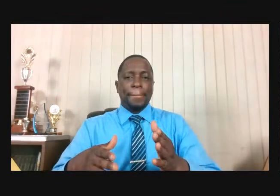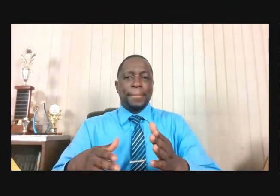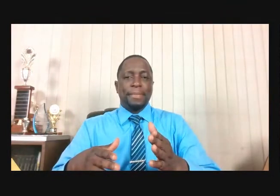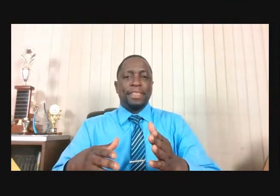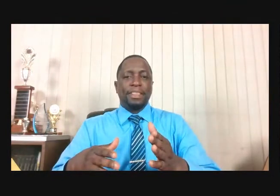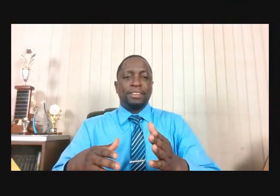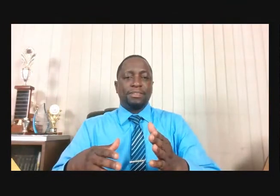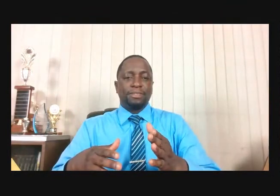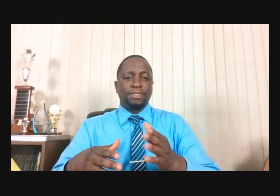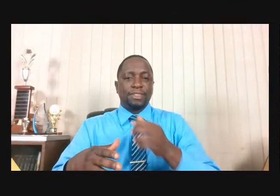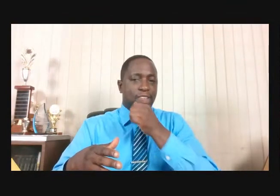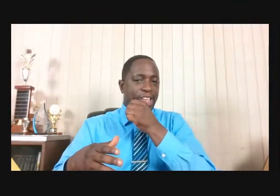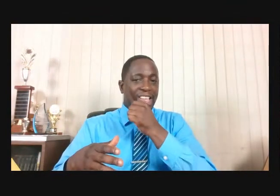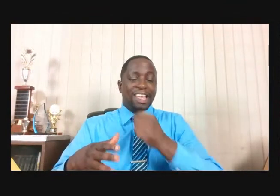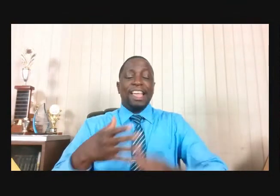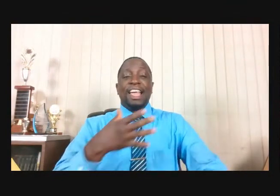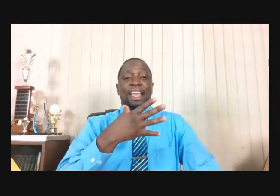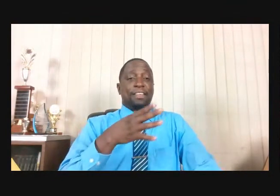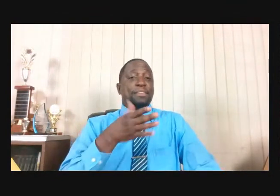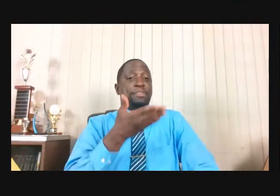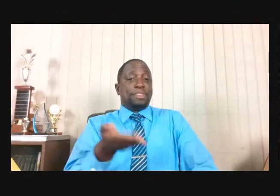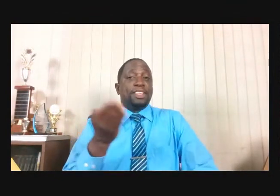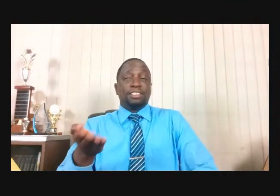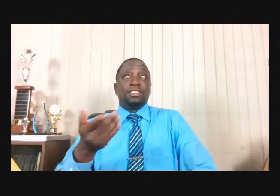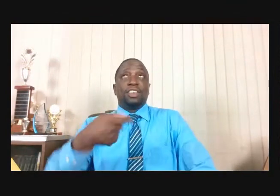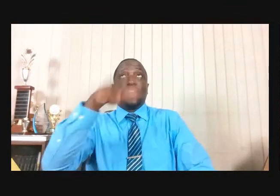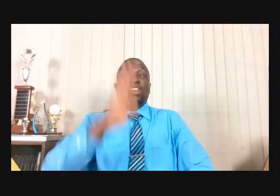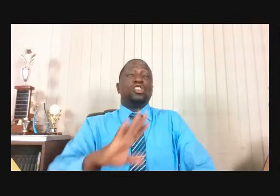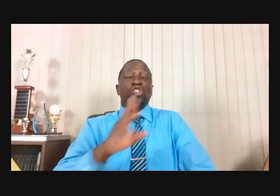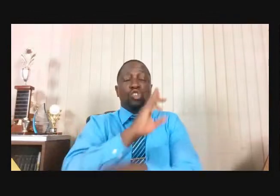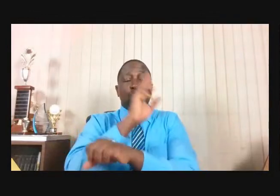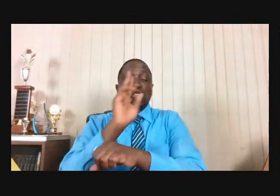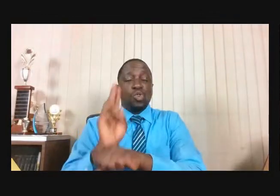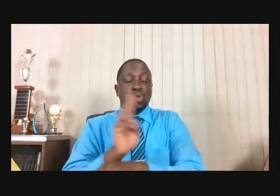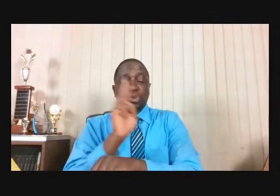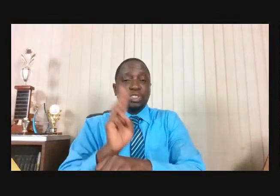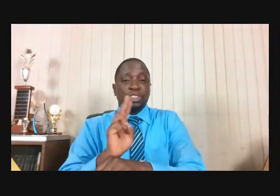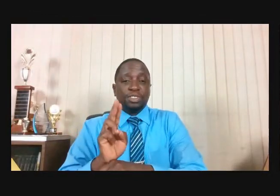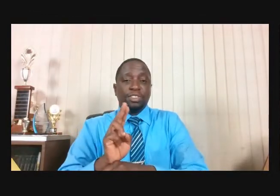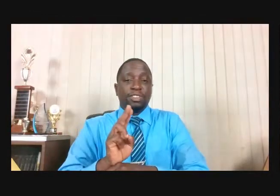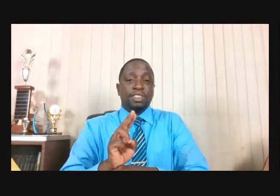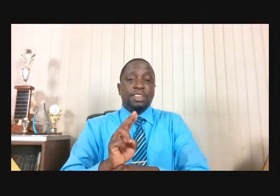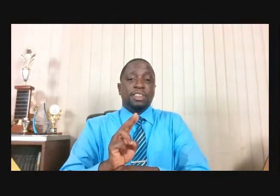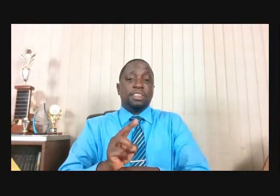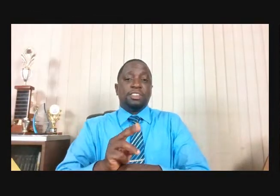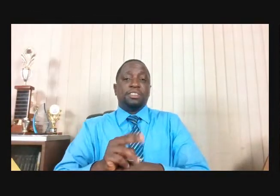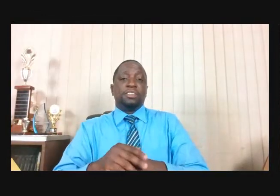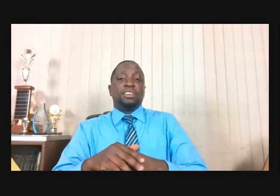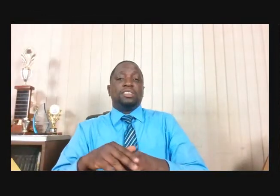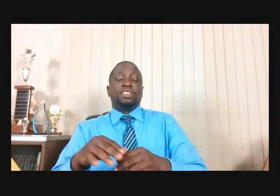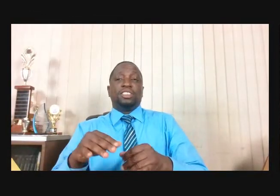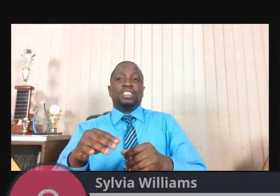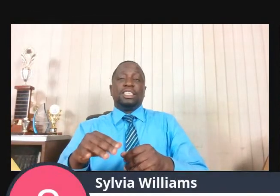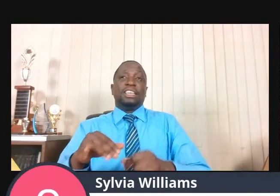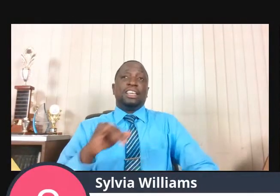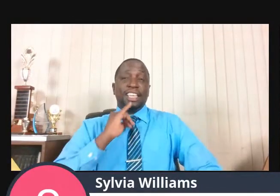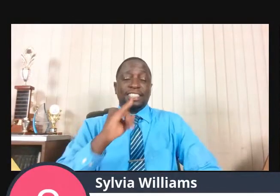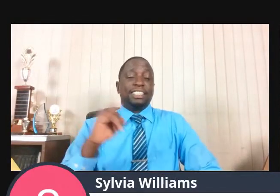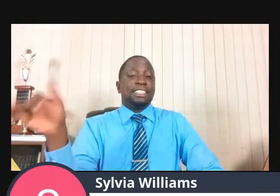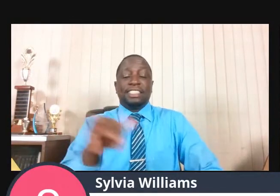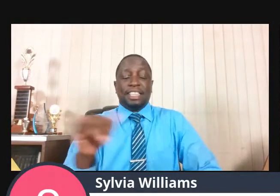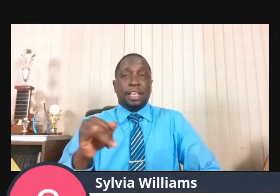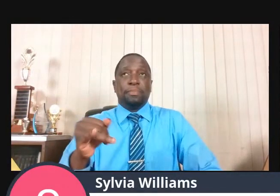principles that God uses are oftentimes what is used by modern counselors today.